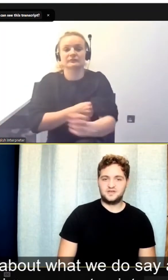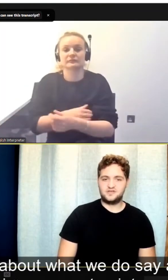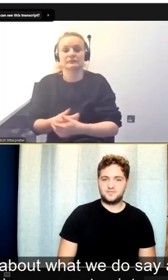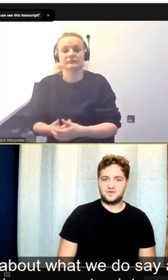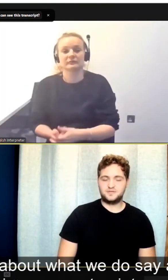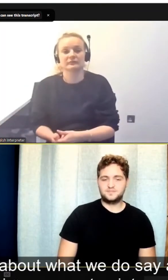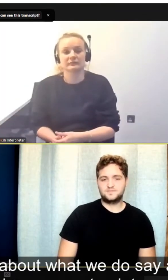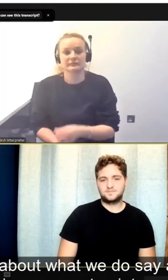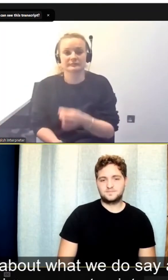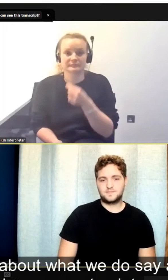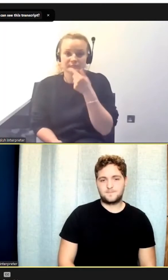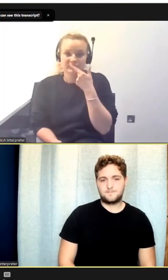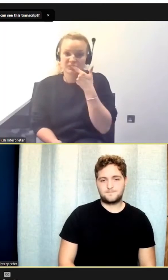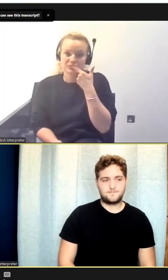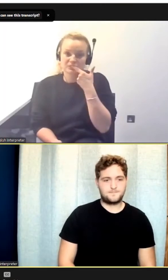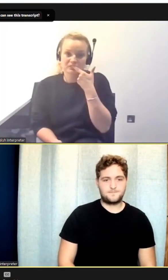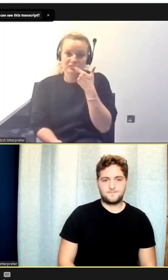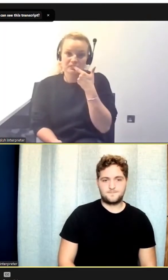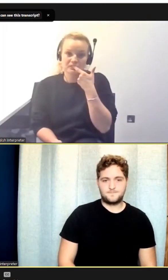a very great point.